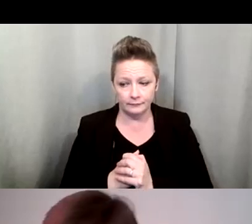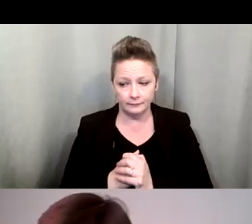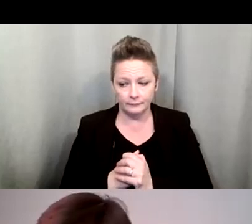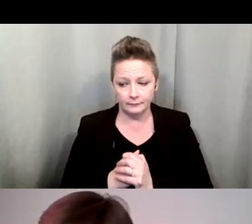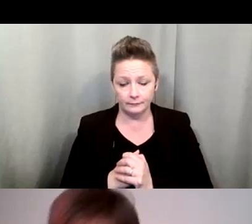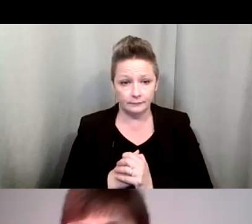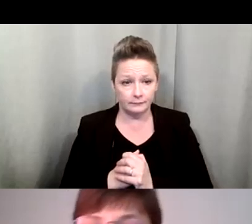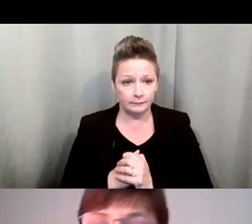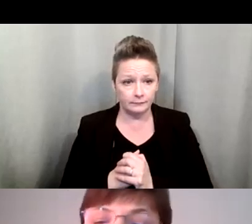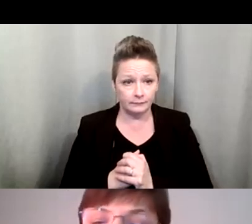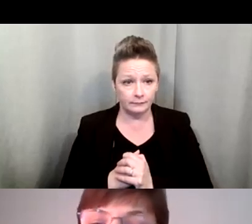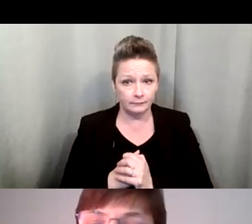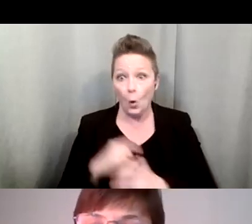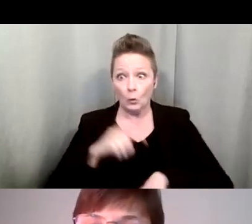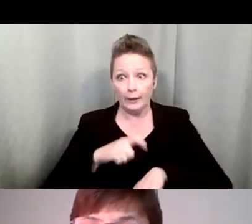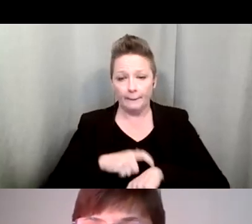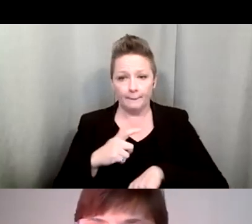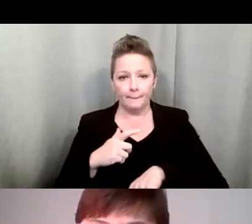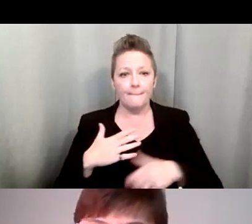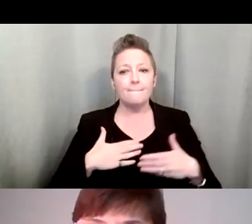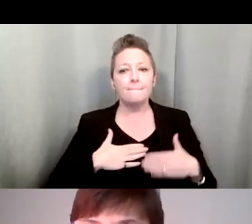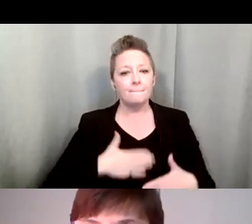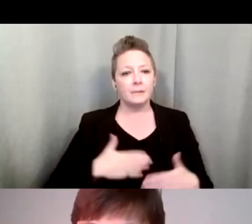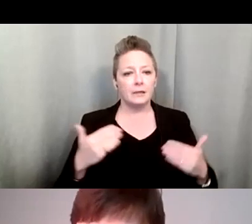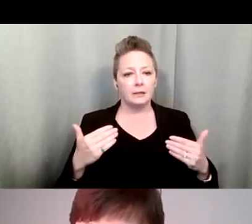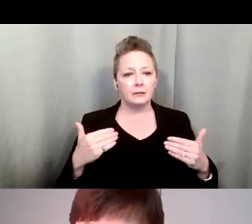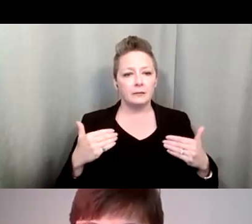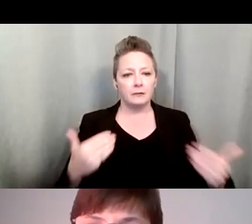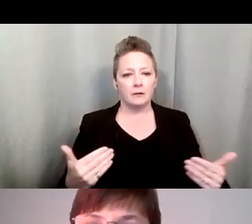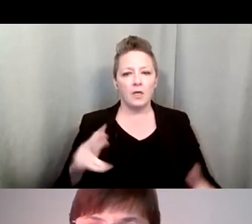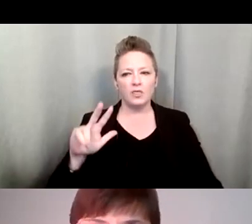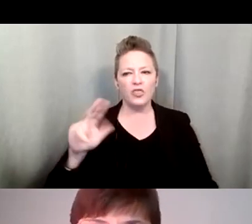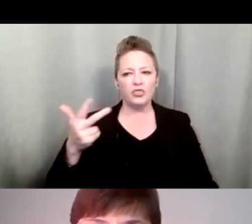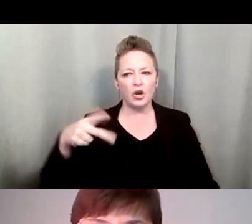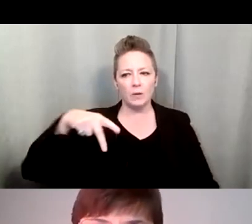I believe due to time. Could you please go ahead and provide a third poll question, please?